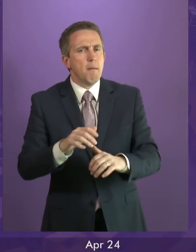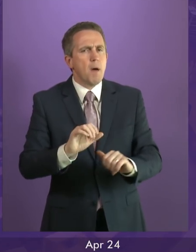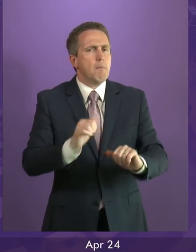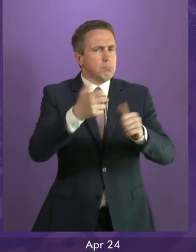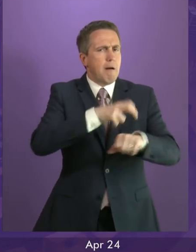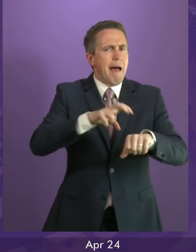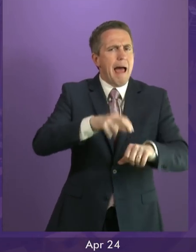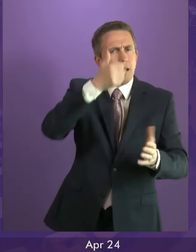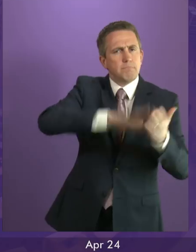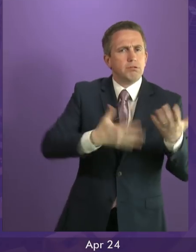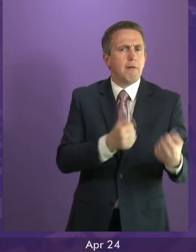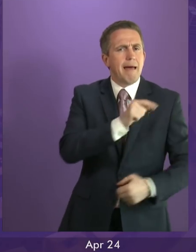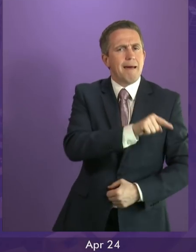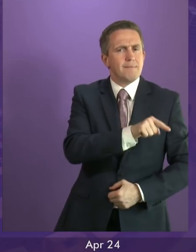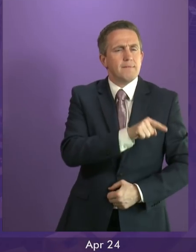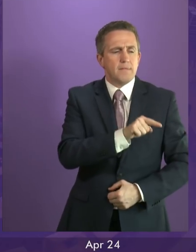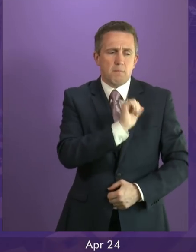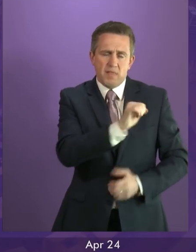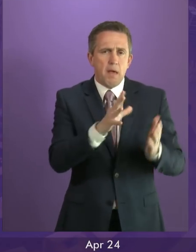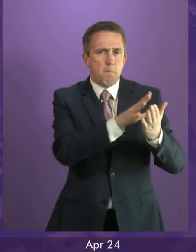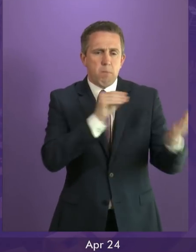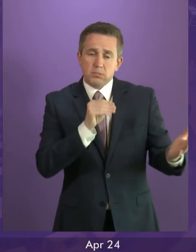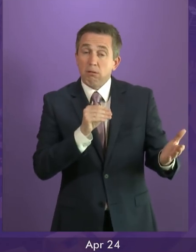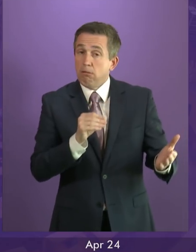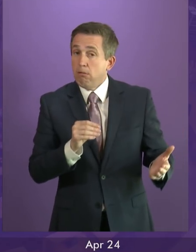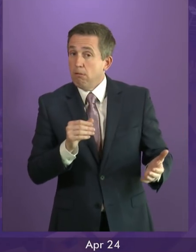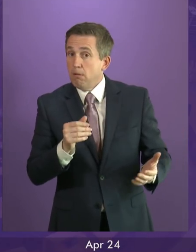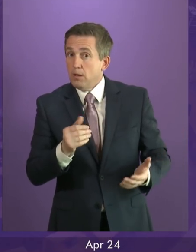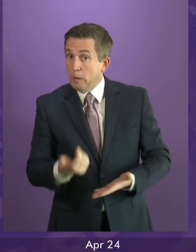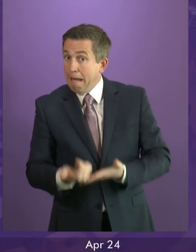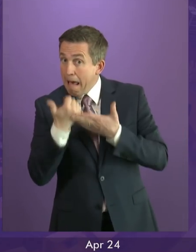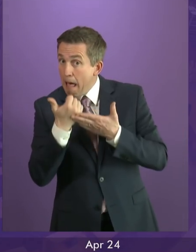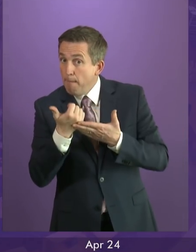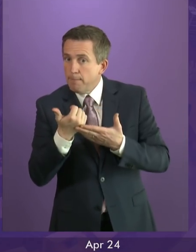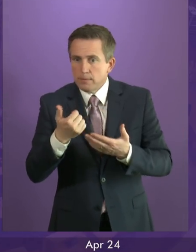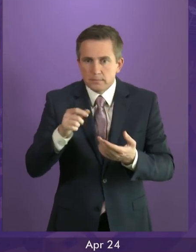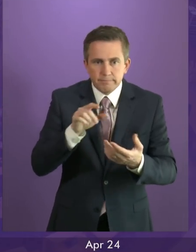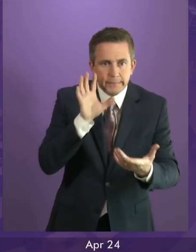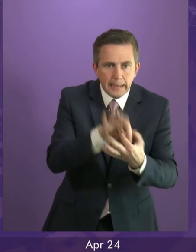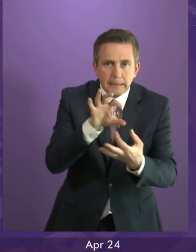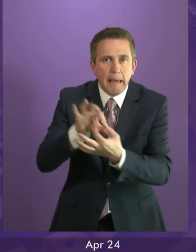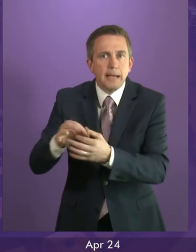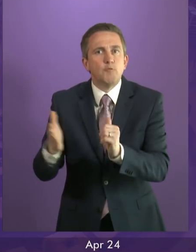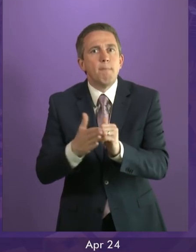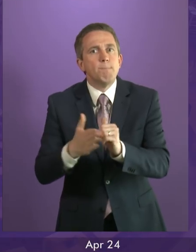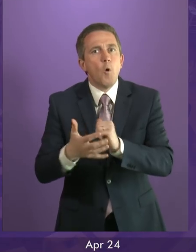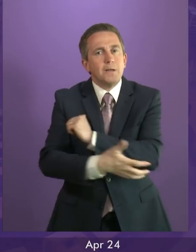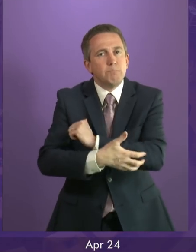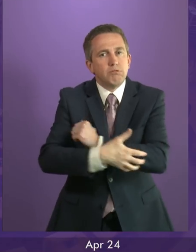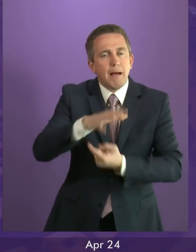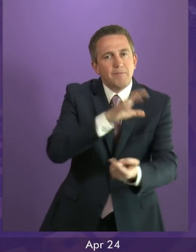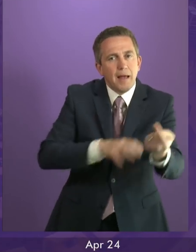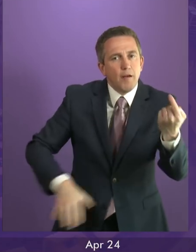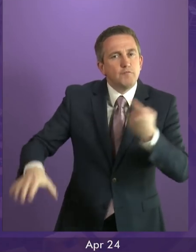for example, does. But I think this model really could be very powerful in trying to engage people in all of our communities